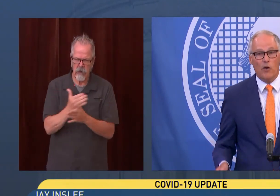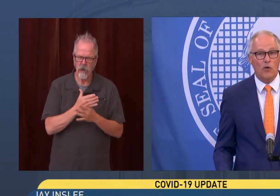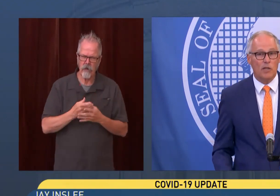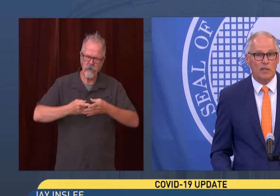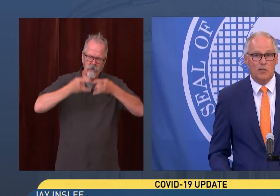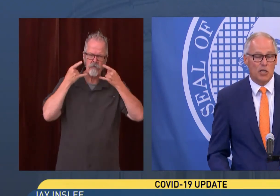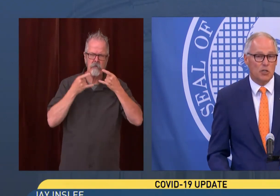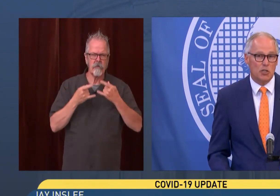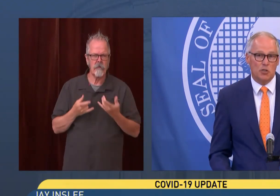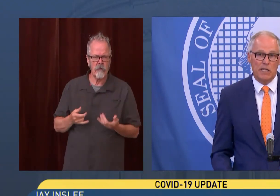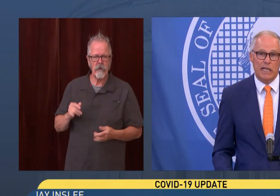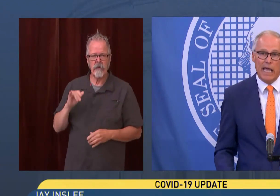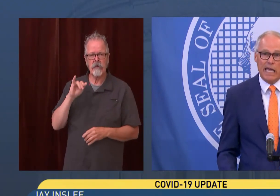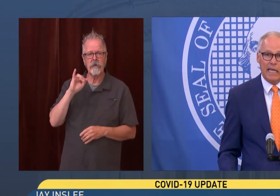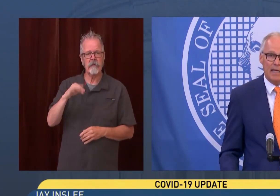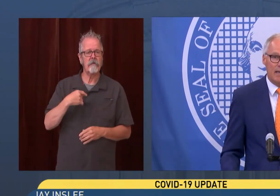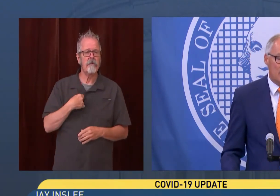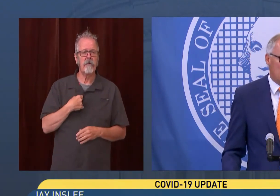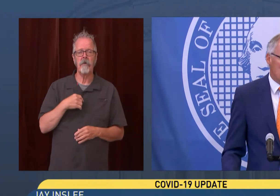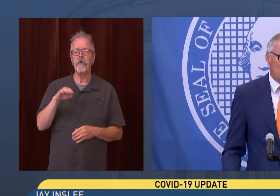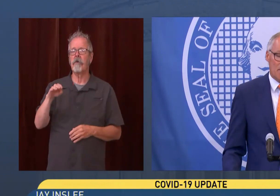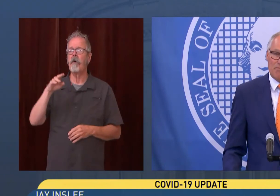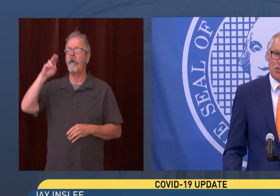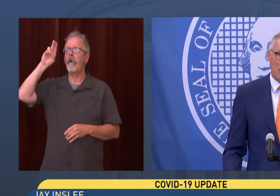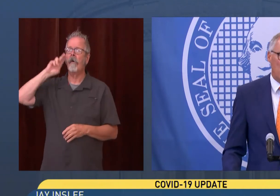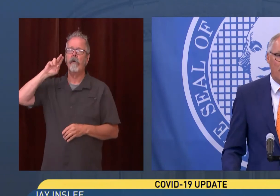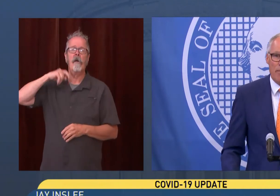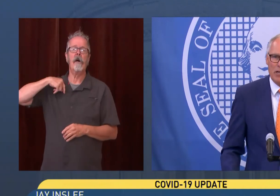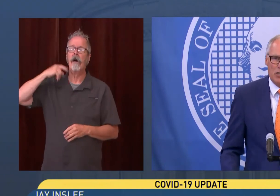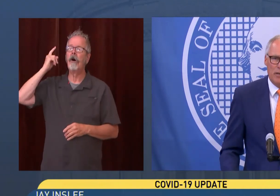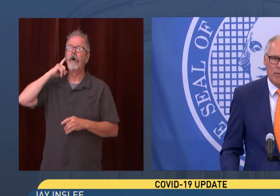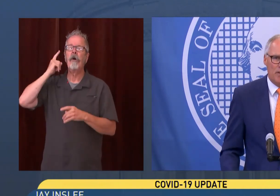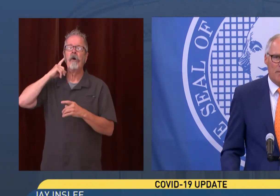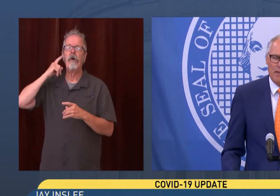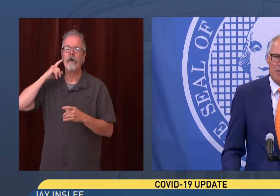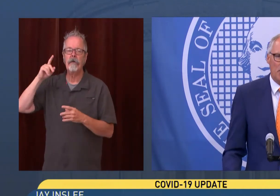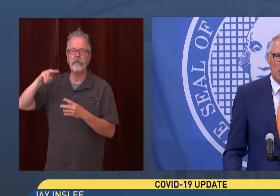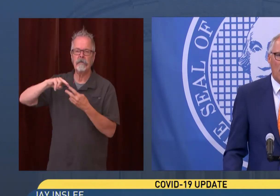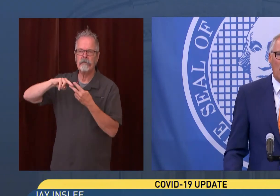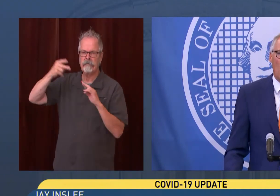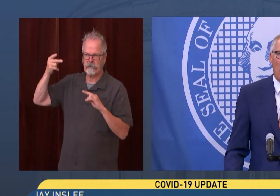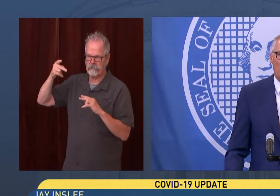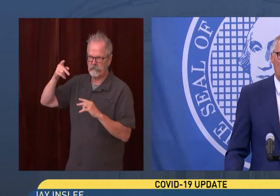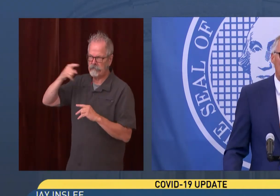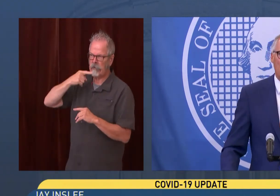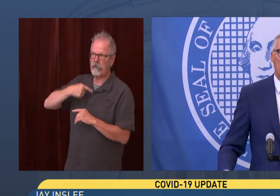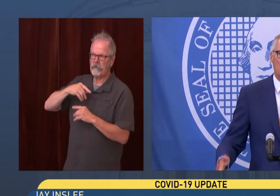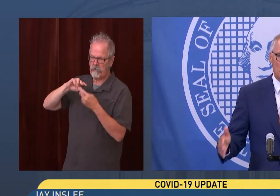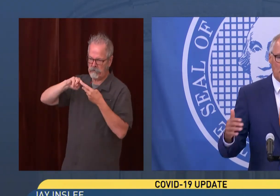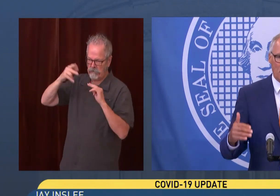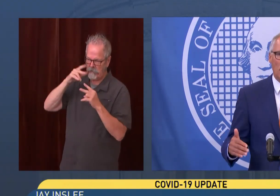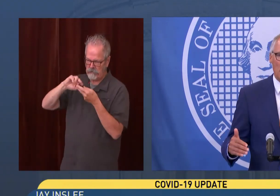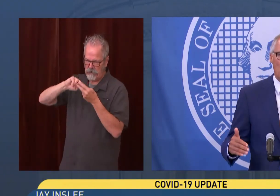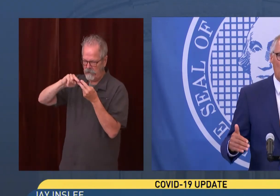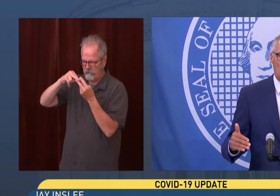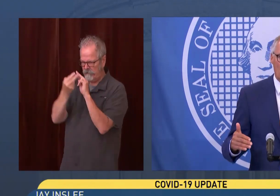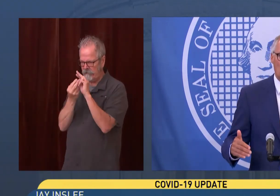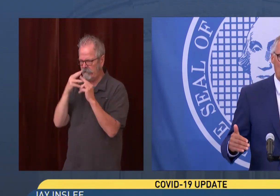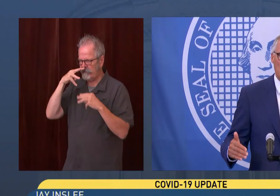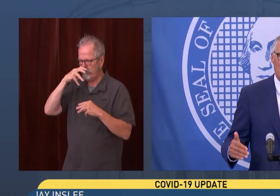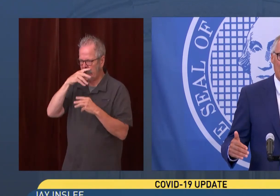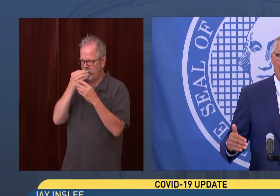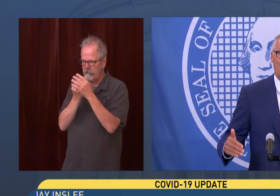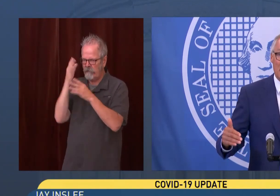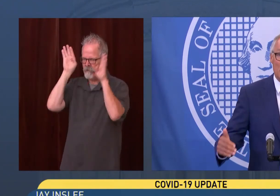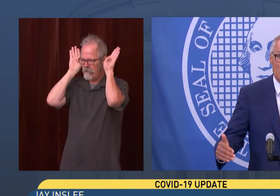said, well, you know, I heard that it changes your DNA, share information and said, that's a bunch of hogwash. You're getting a bunch of swill on